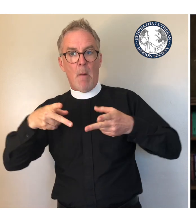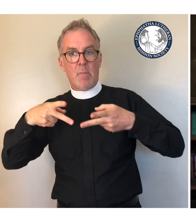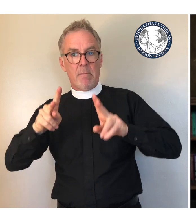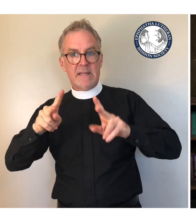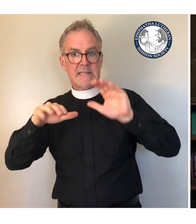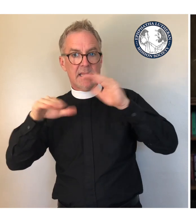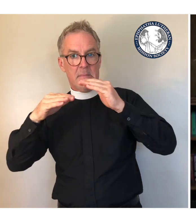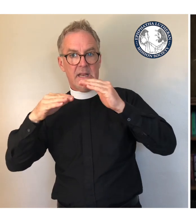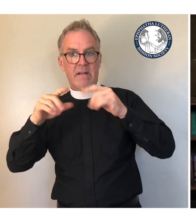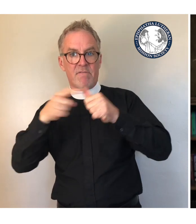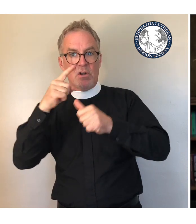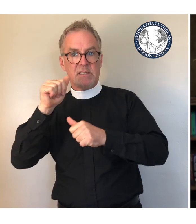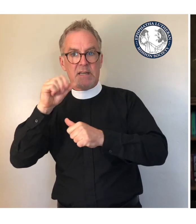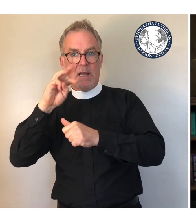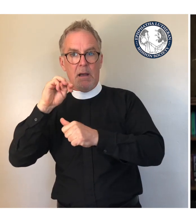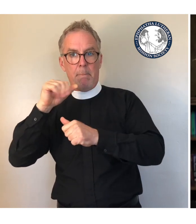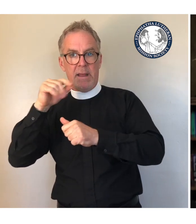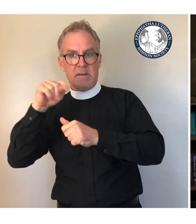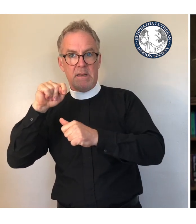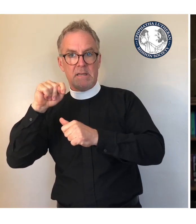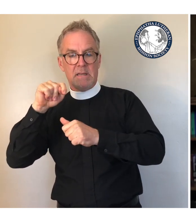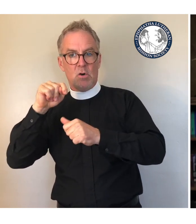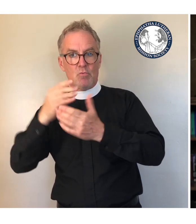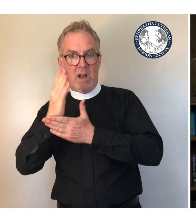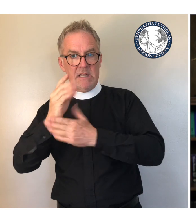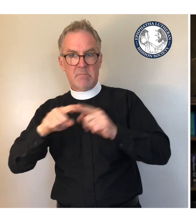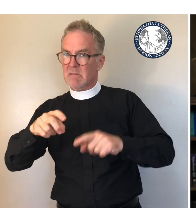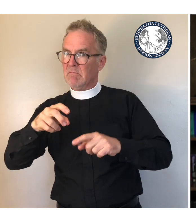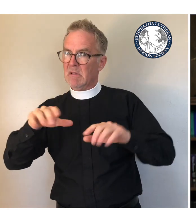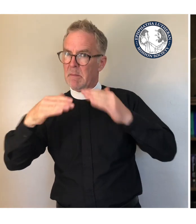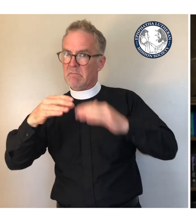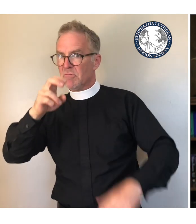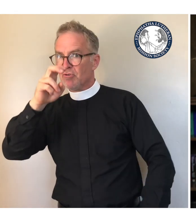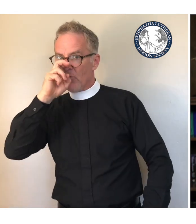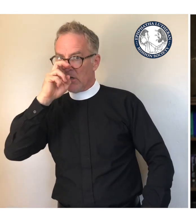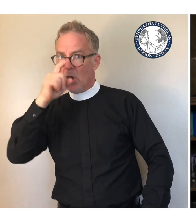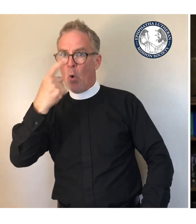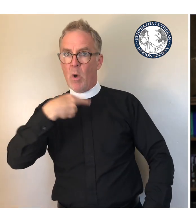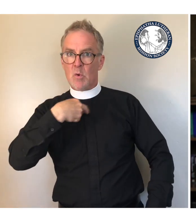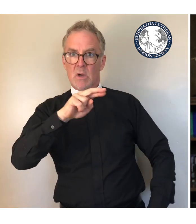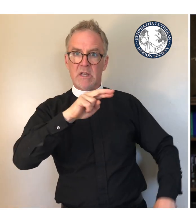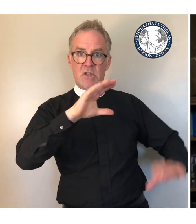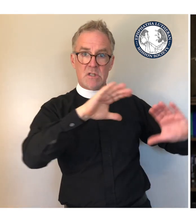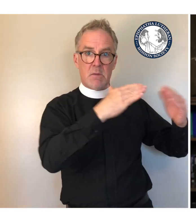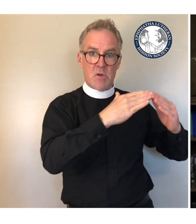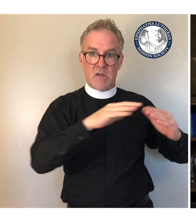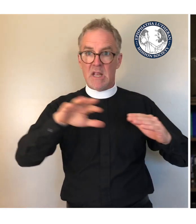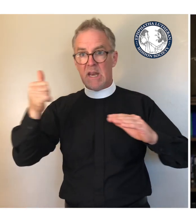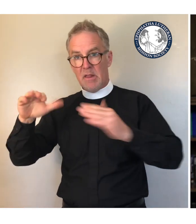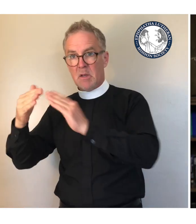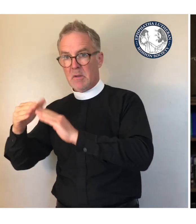Amendment rights, but only under strict limitations. One religious community may not be treated